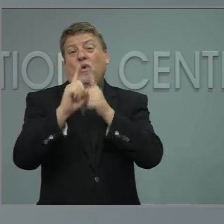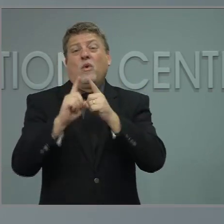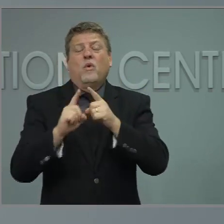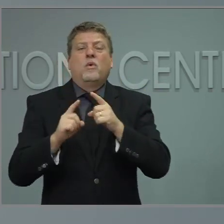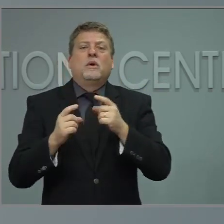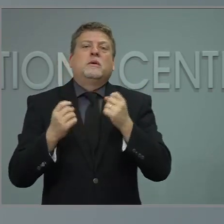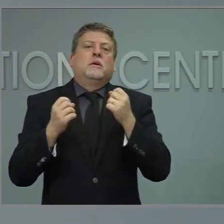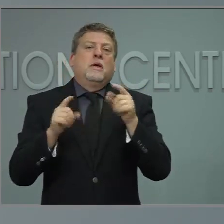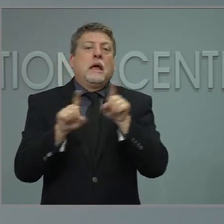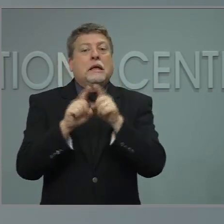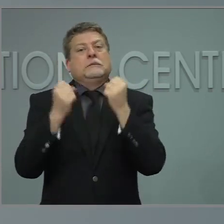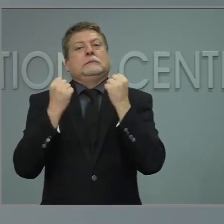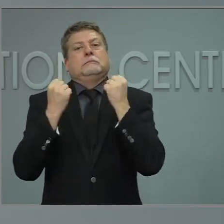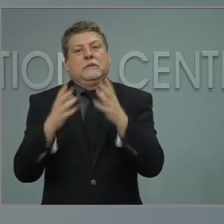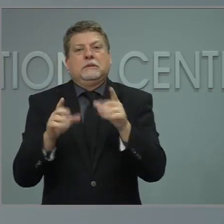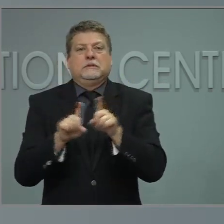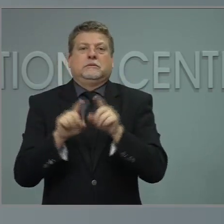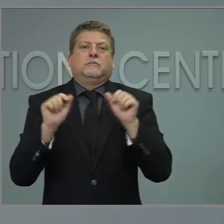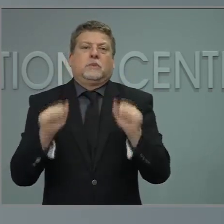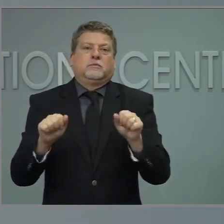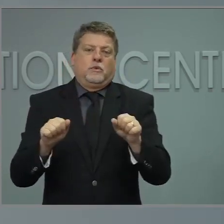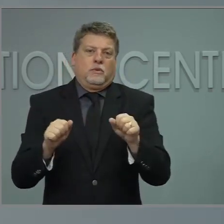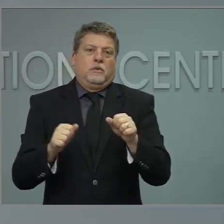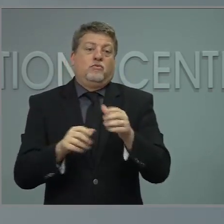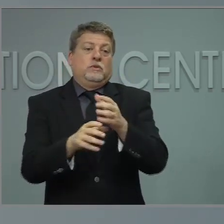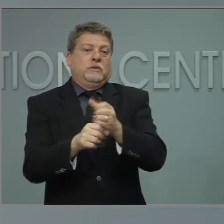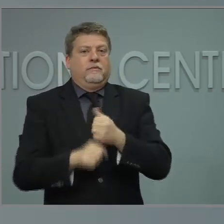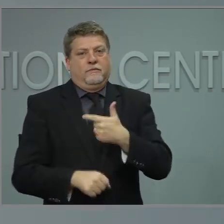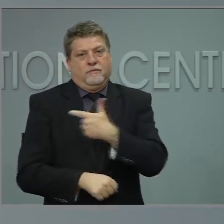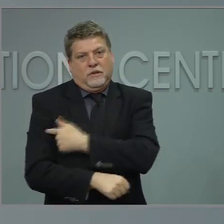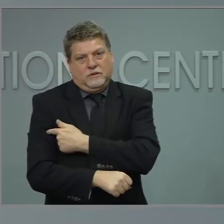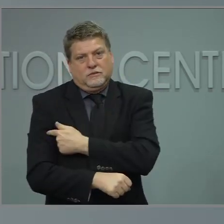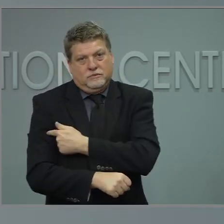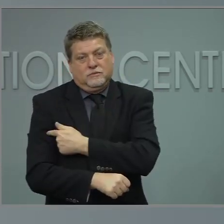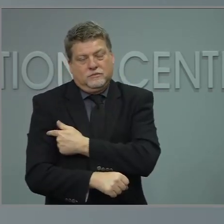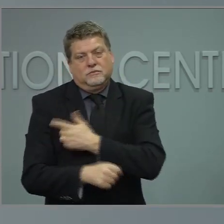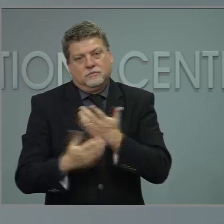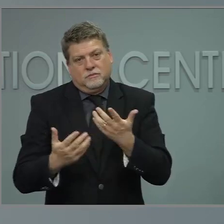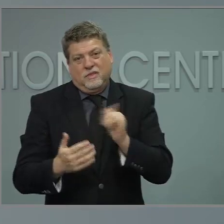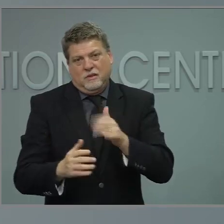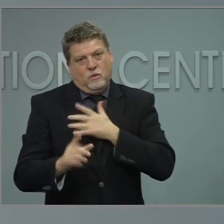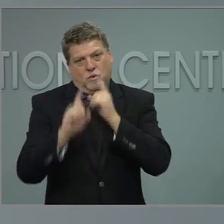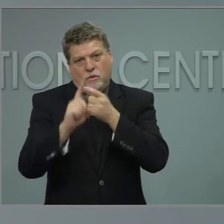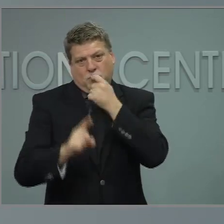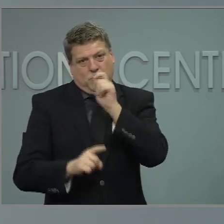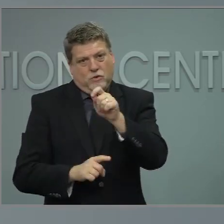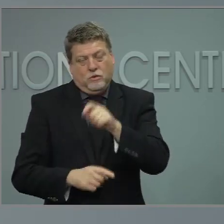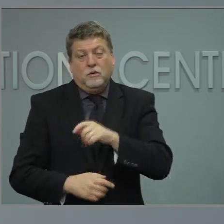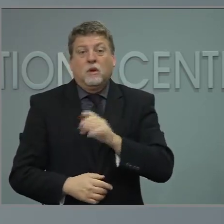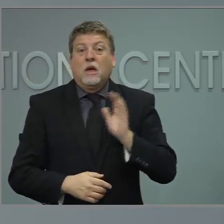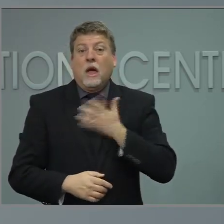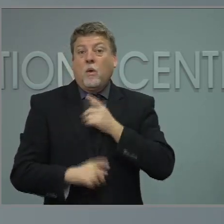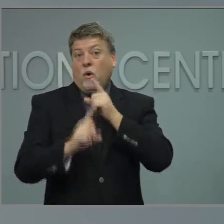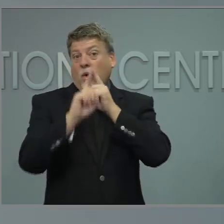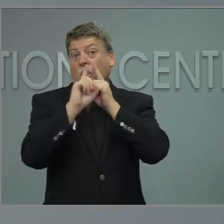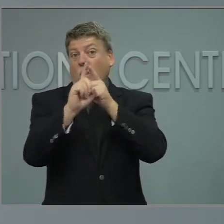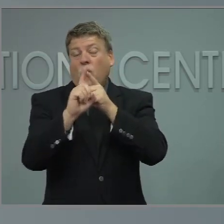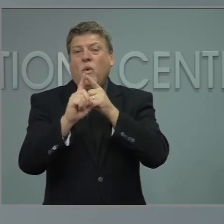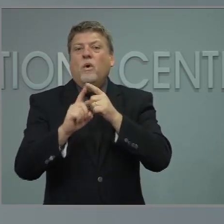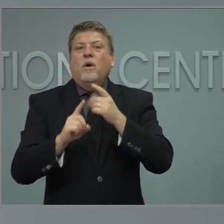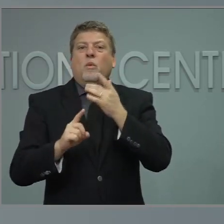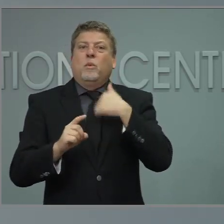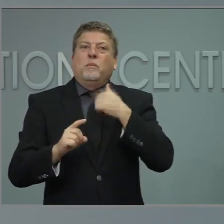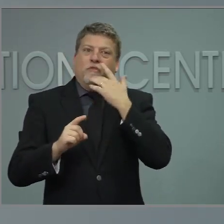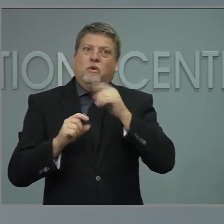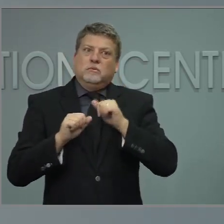as we can vaccinated and we know that what we want to do is to get to as normal a situation